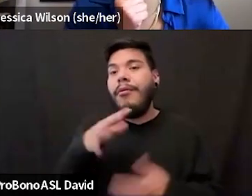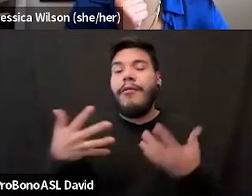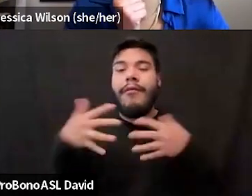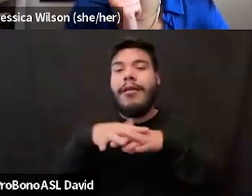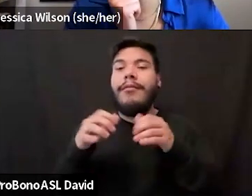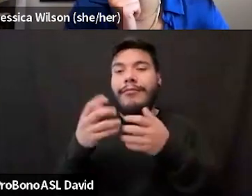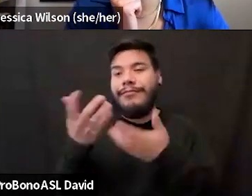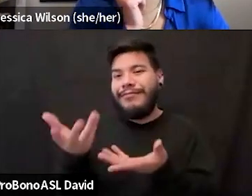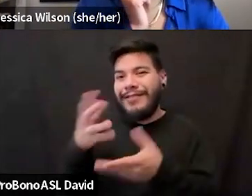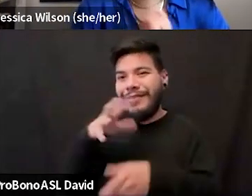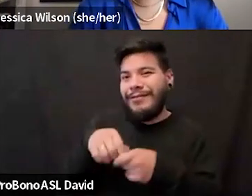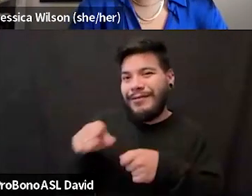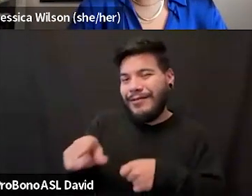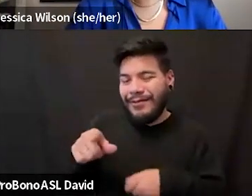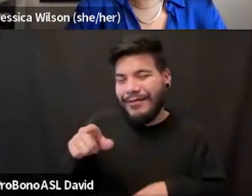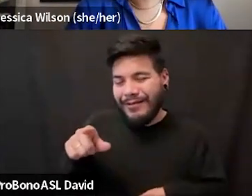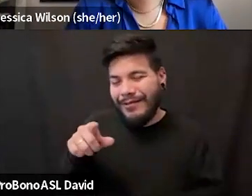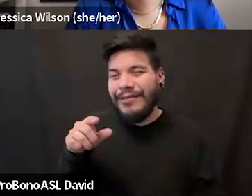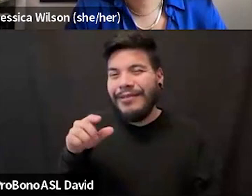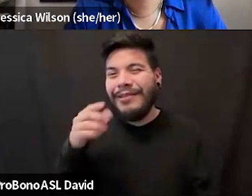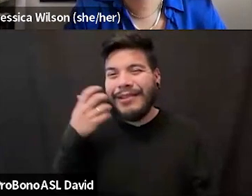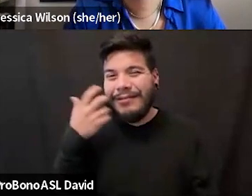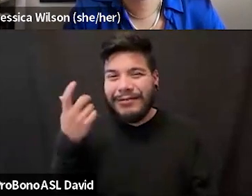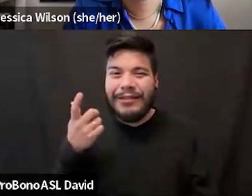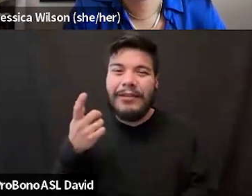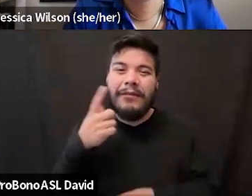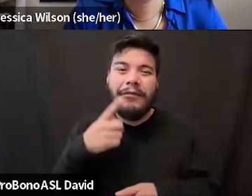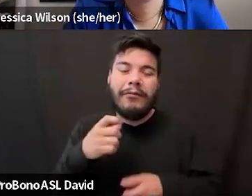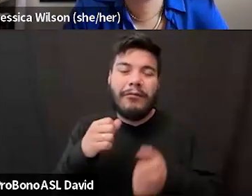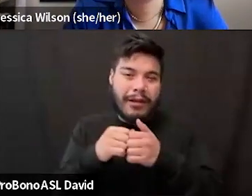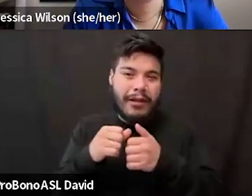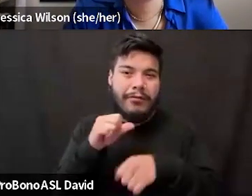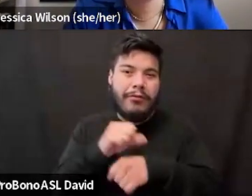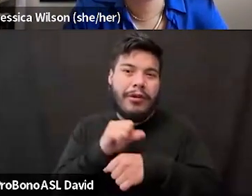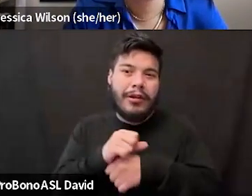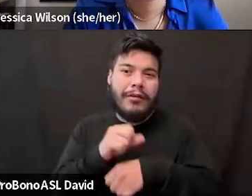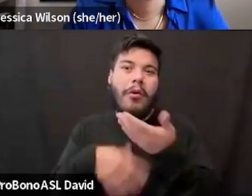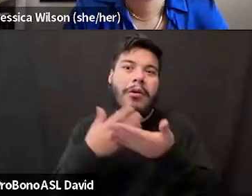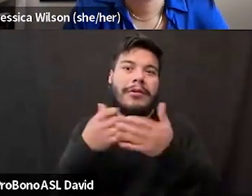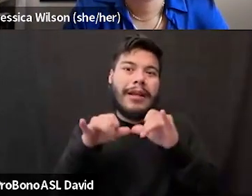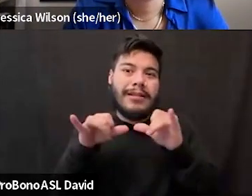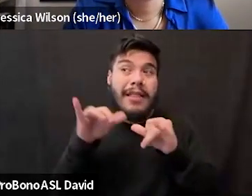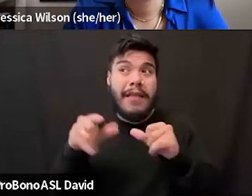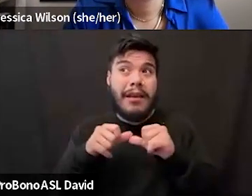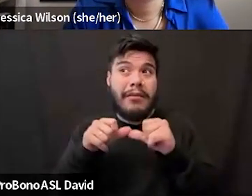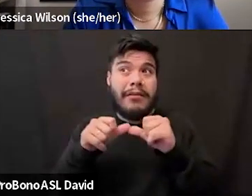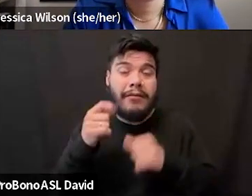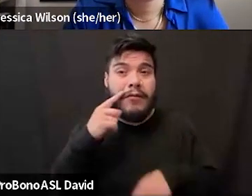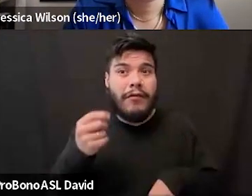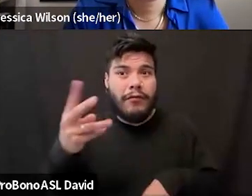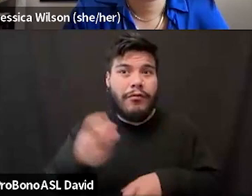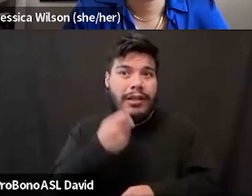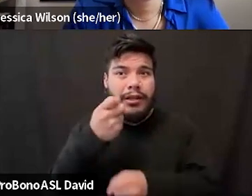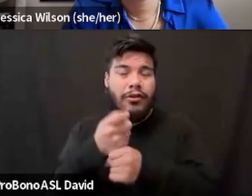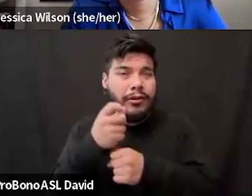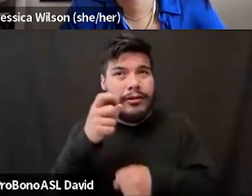Tigris, uh, for the health at every size community that I was finding there. that lasted for a couple of years, um, where,